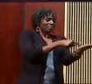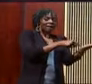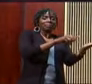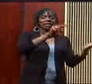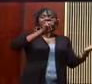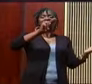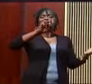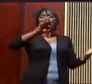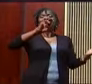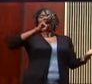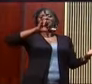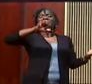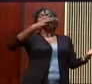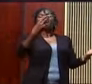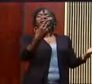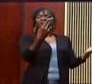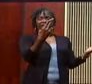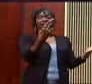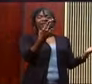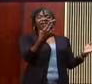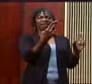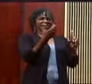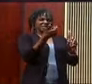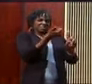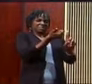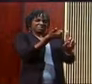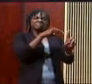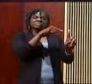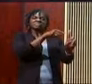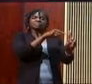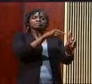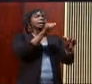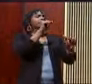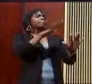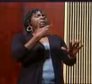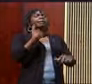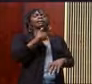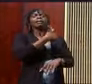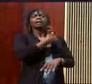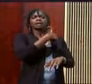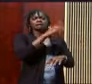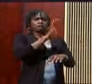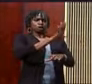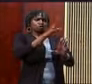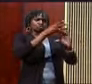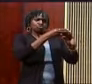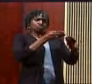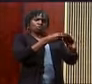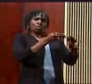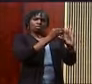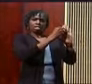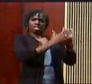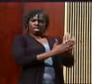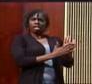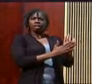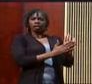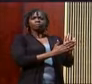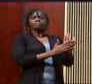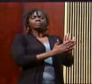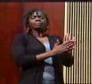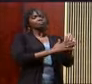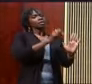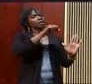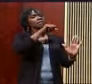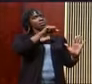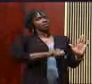Nehemiah, my sisters and brothers, blesses us with his memoirs. And I like it because the